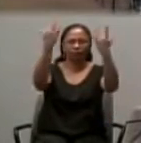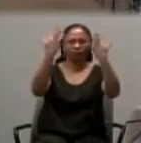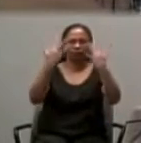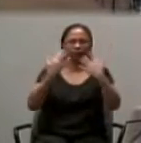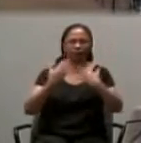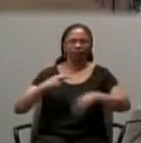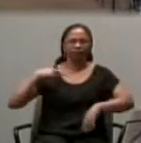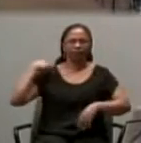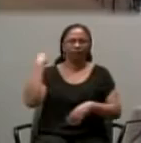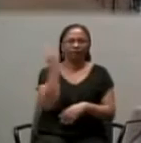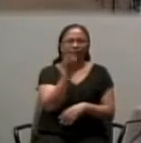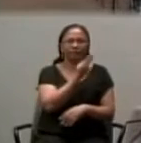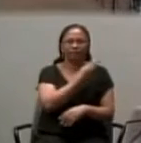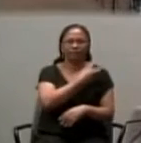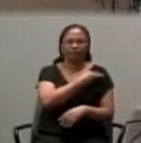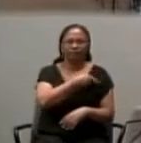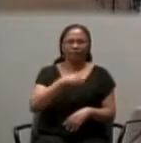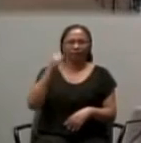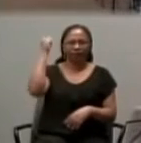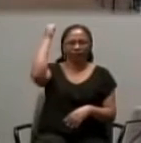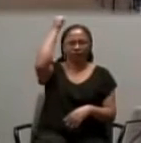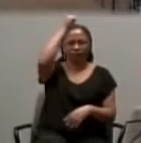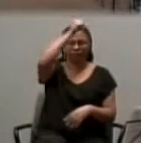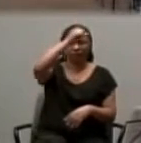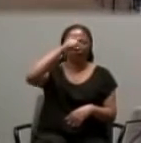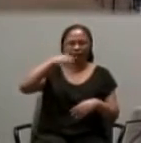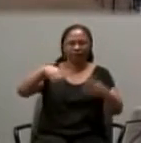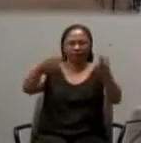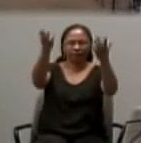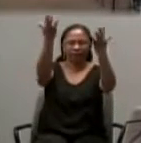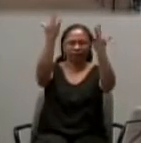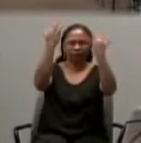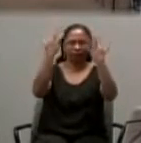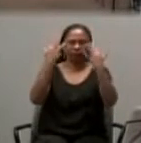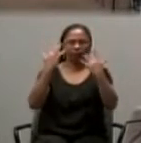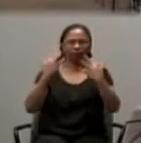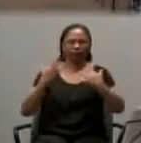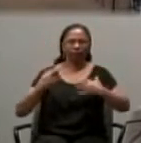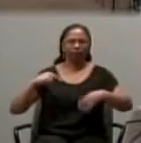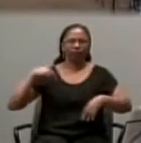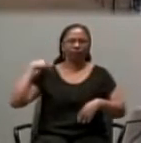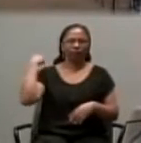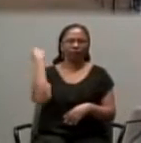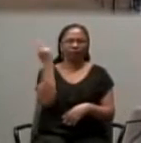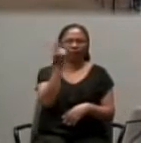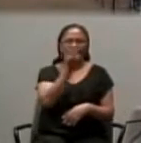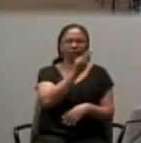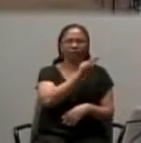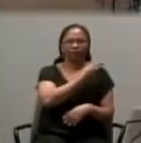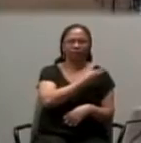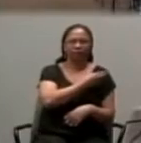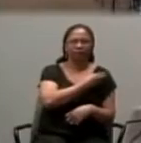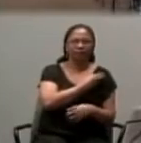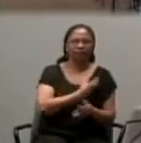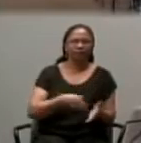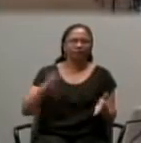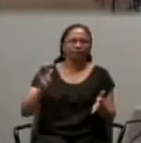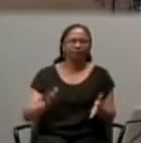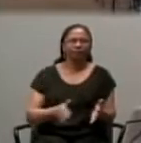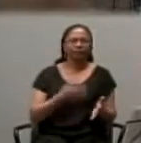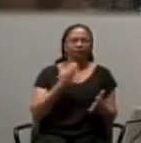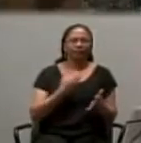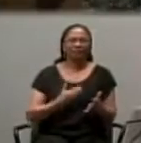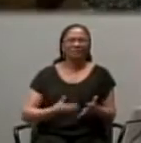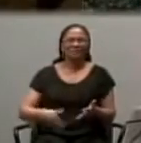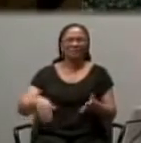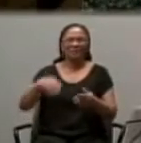fall on us. Anointing, fall on us. Let's